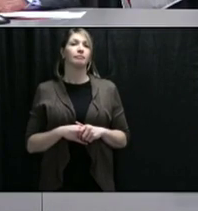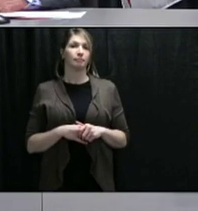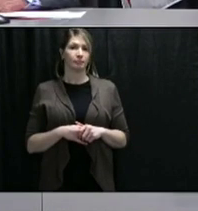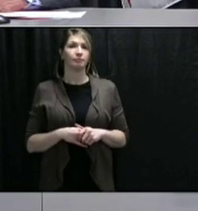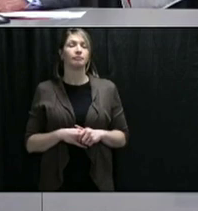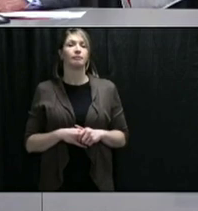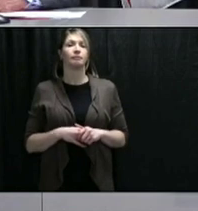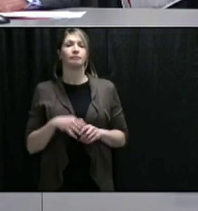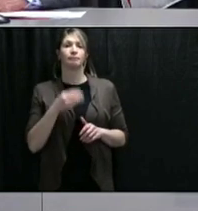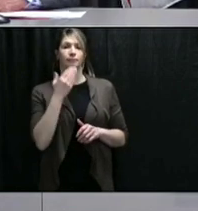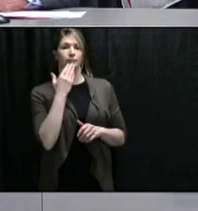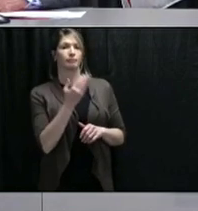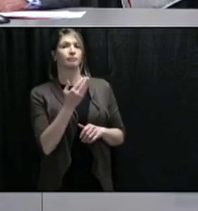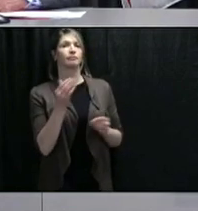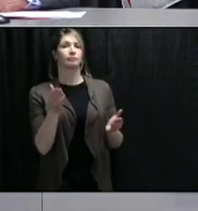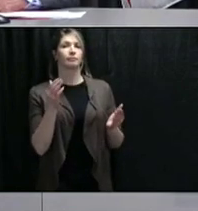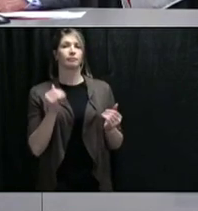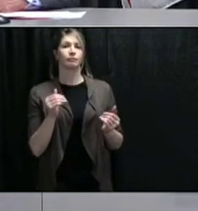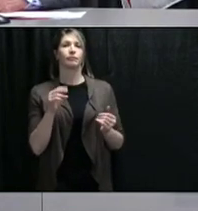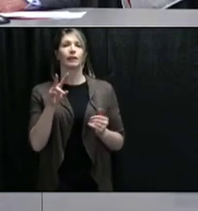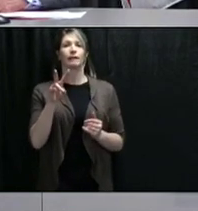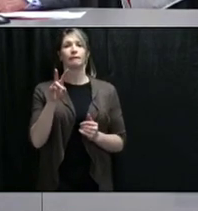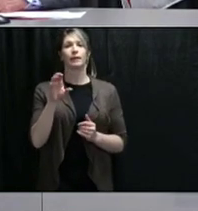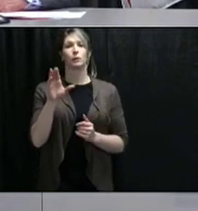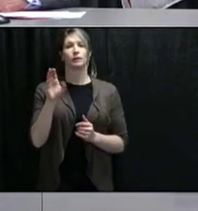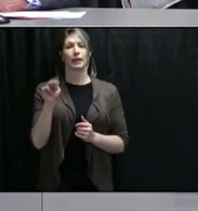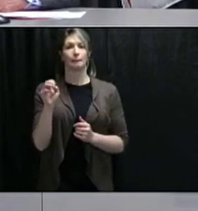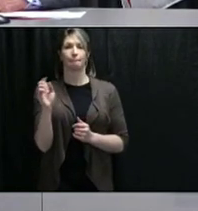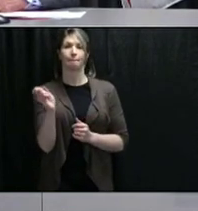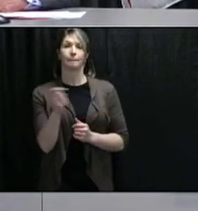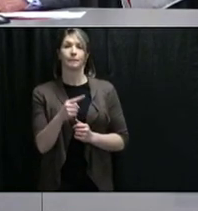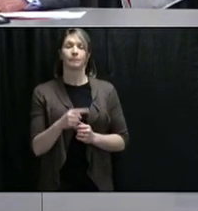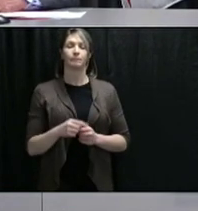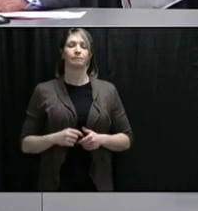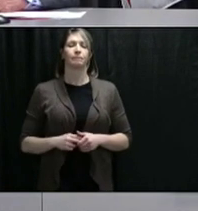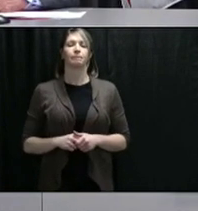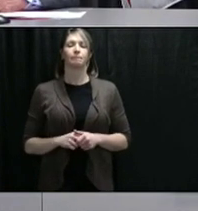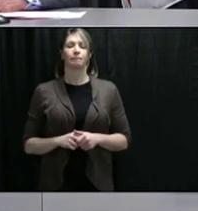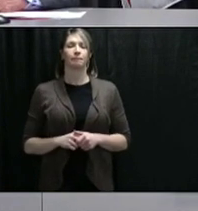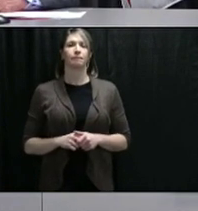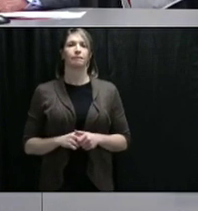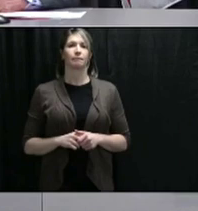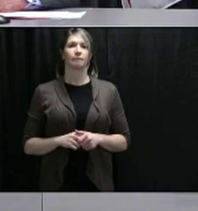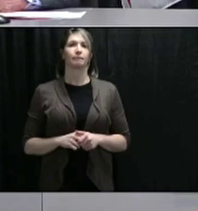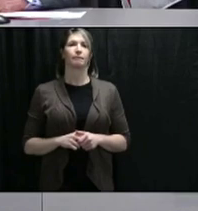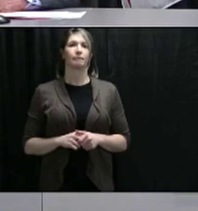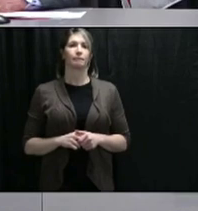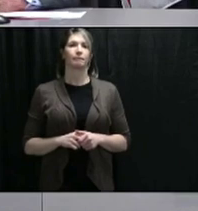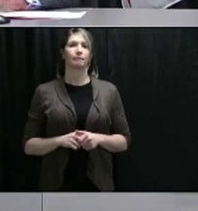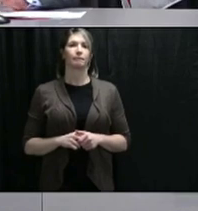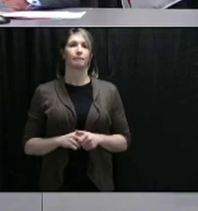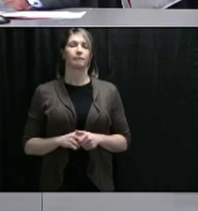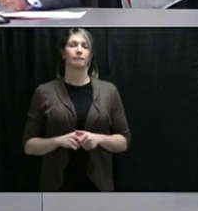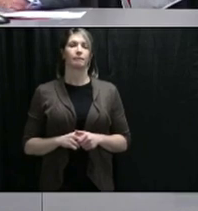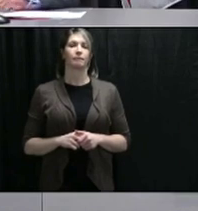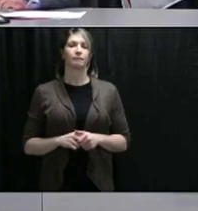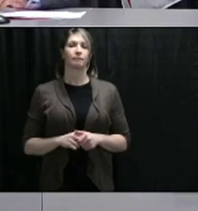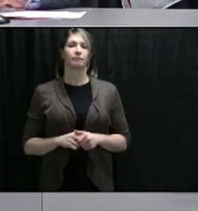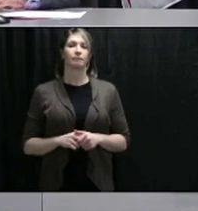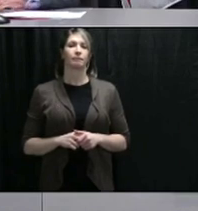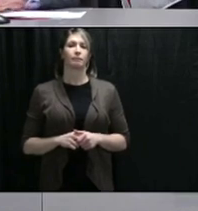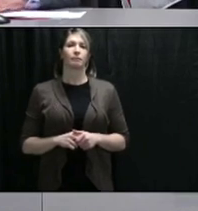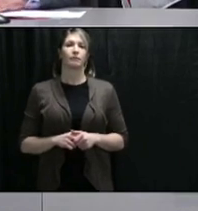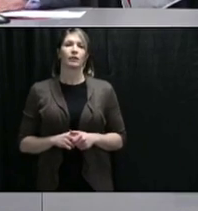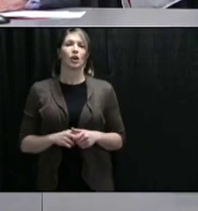Our next question is from Ben Murphy of VOCM News. Please go ahead. Premier Ball, we hear endless praise for